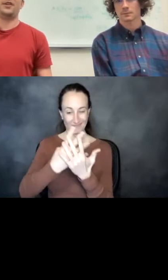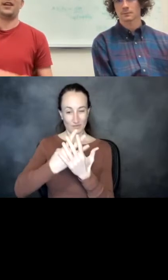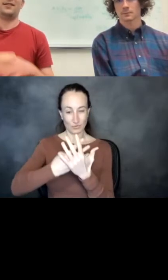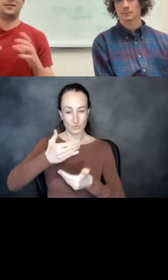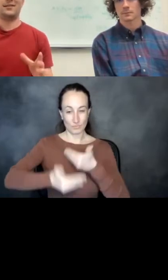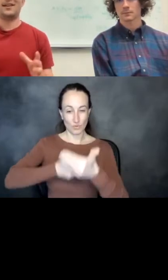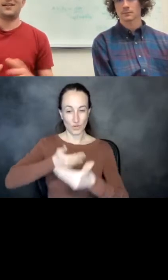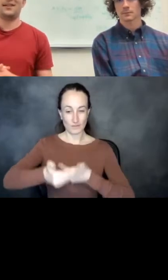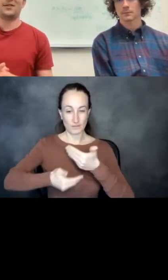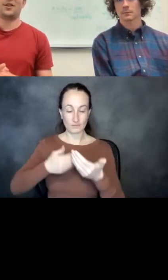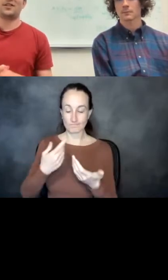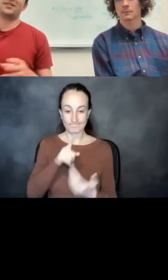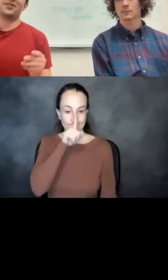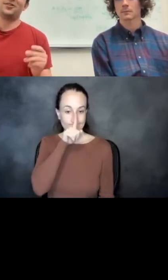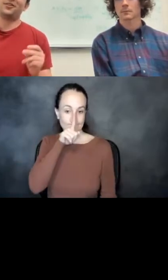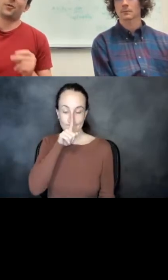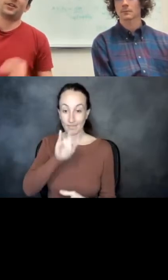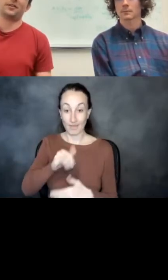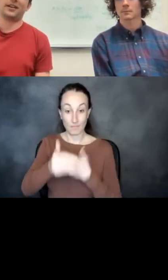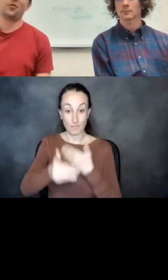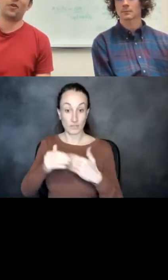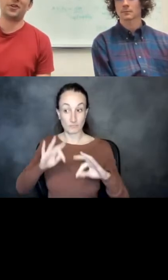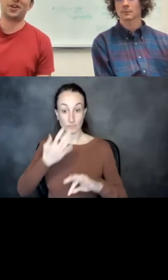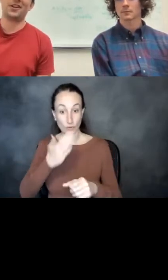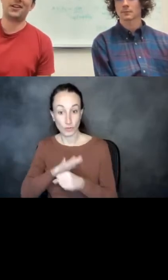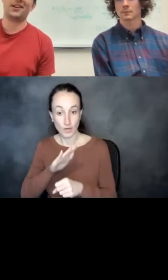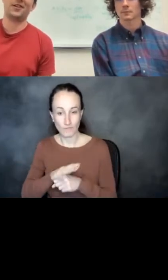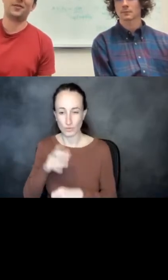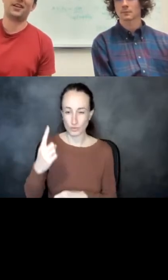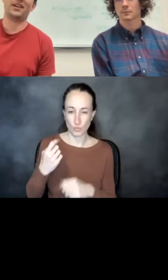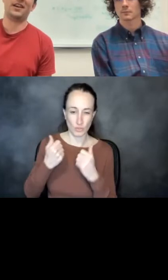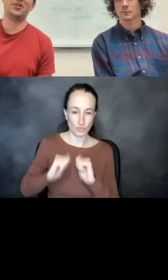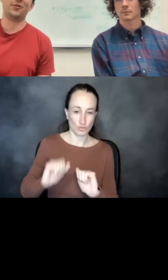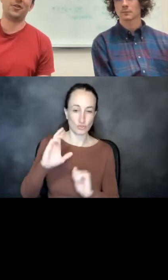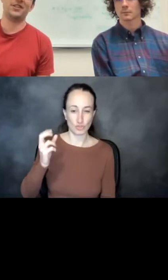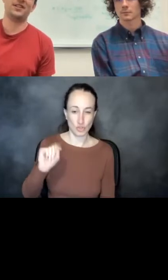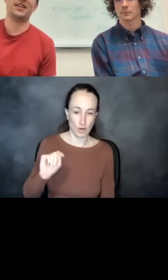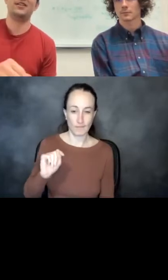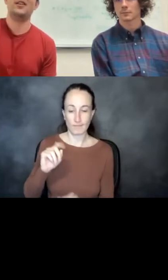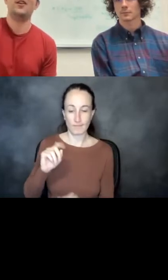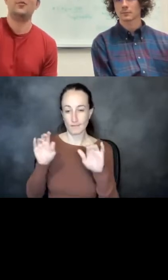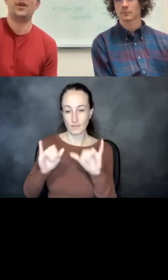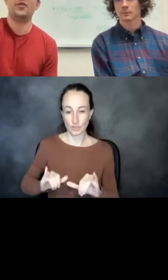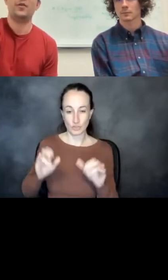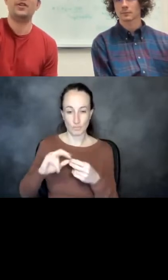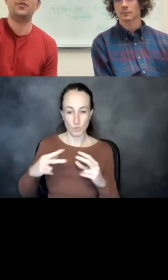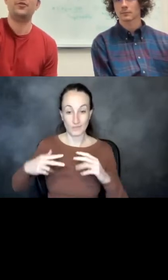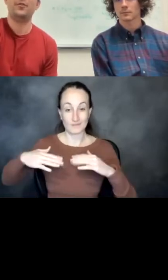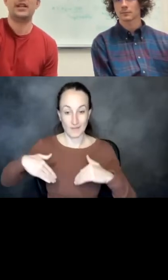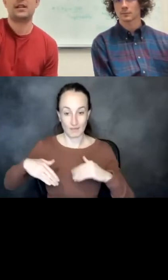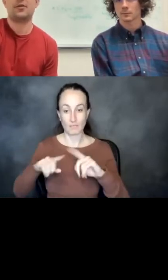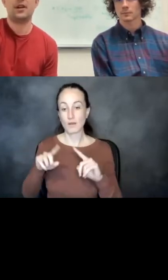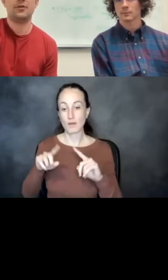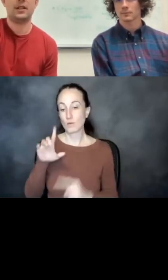We can't say that this process is good enough where we can like one-shot engineering proteins yet, but we do